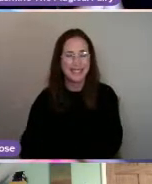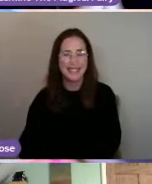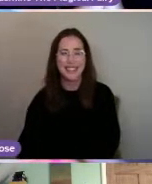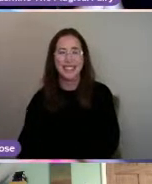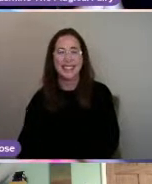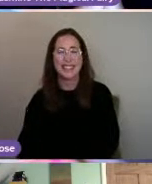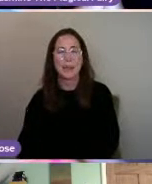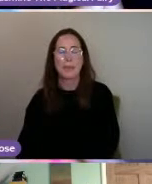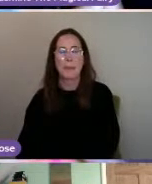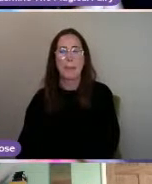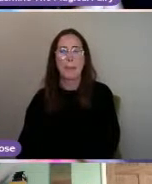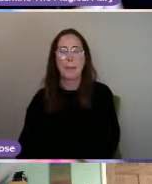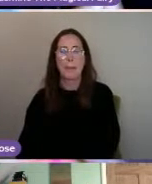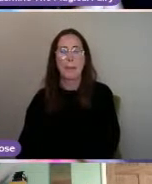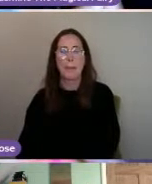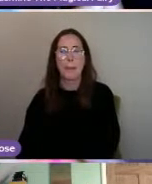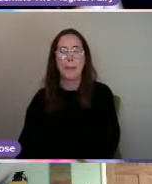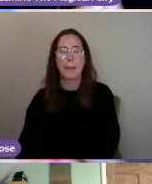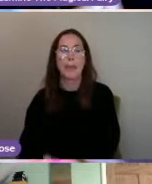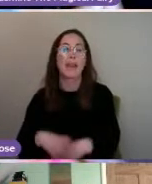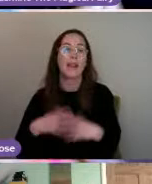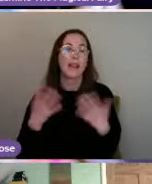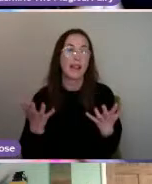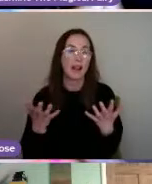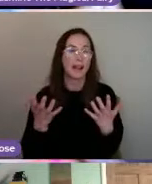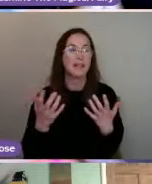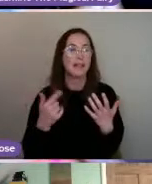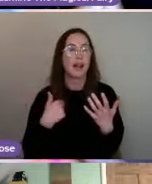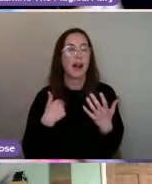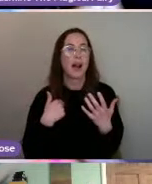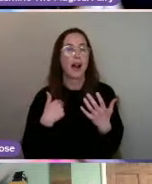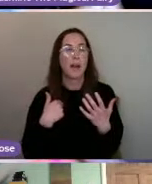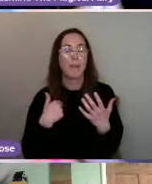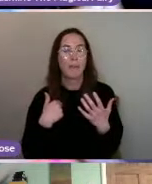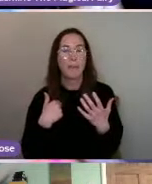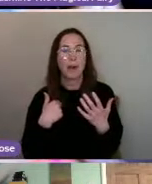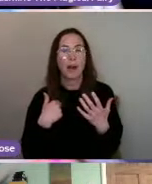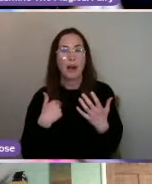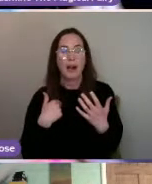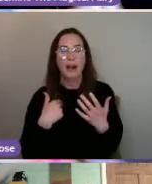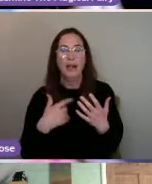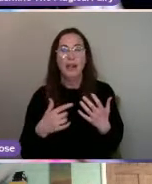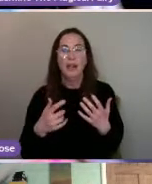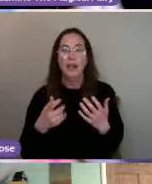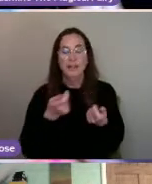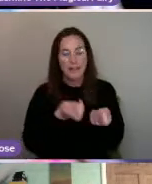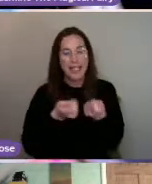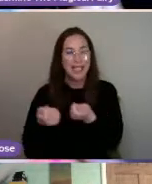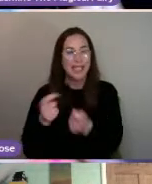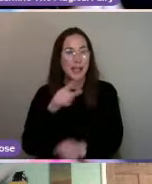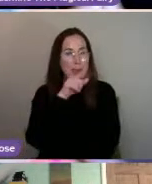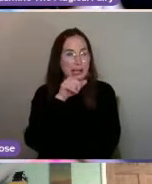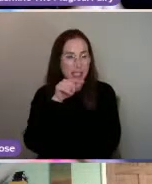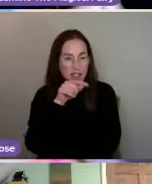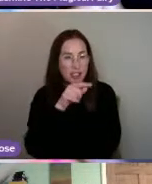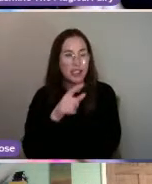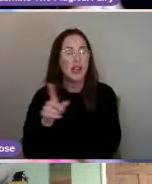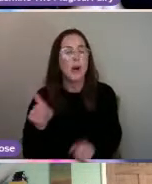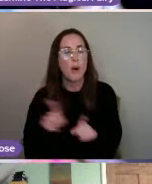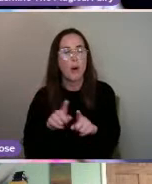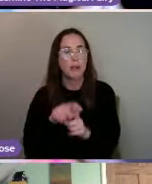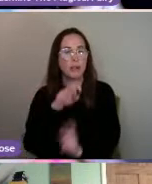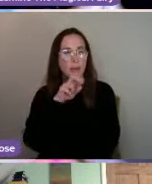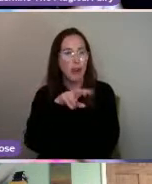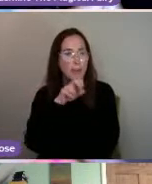then sort of when I'm feeding the pigeons. And I do love reptiles as well. And this child